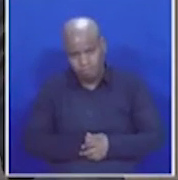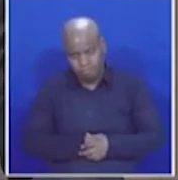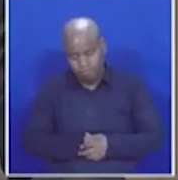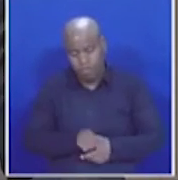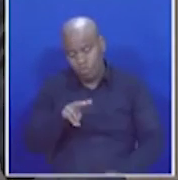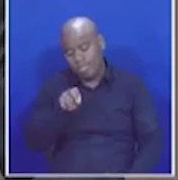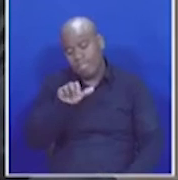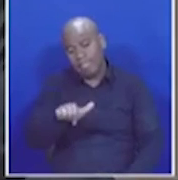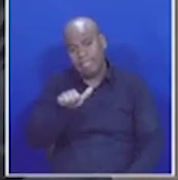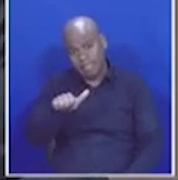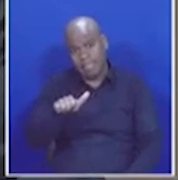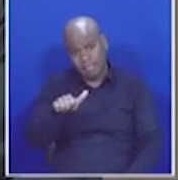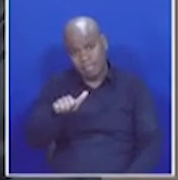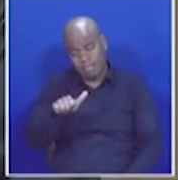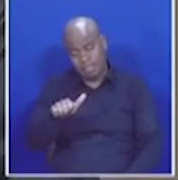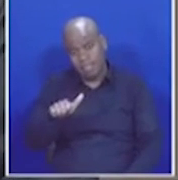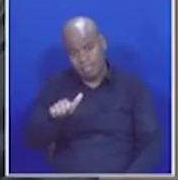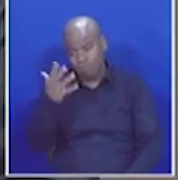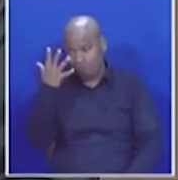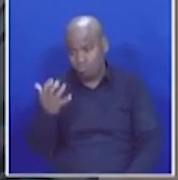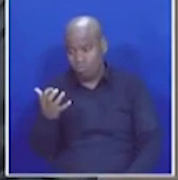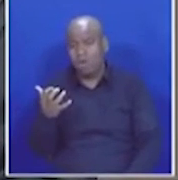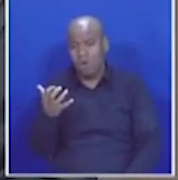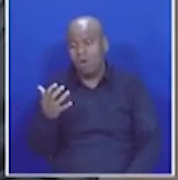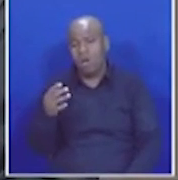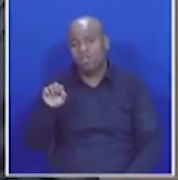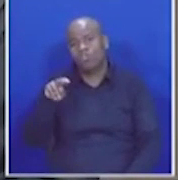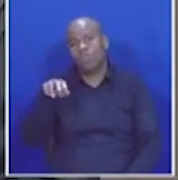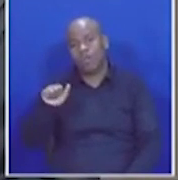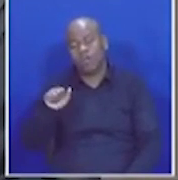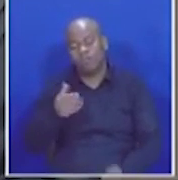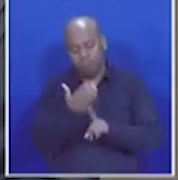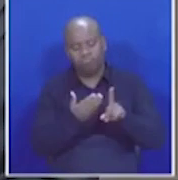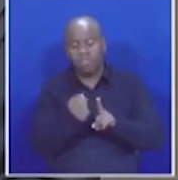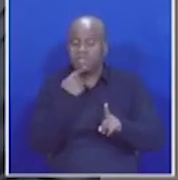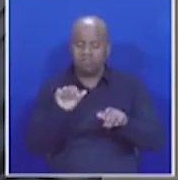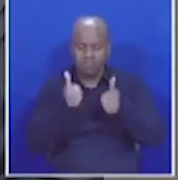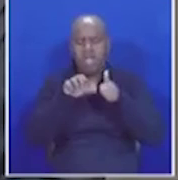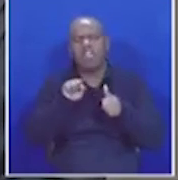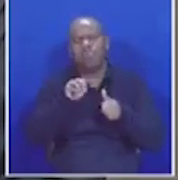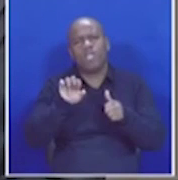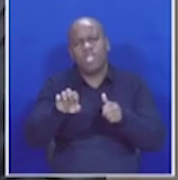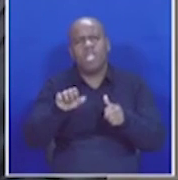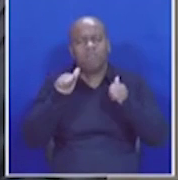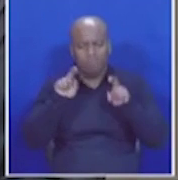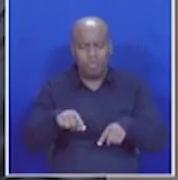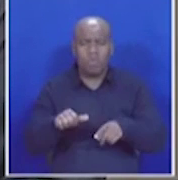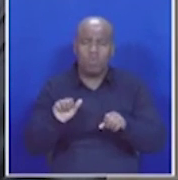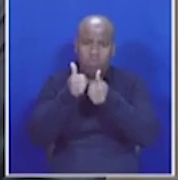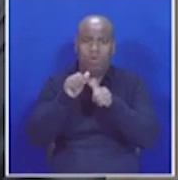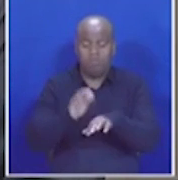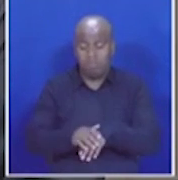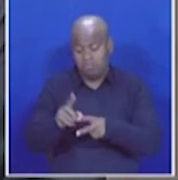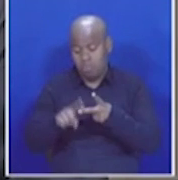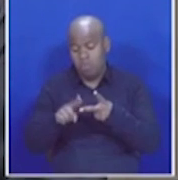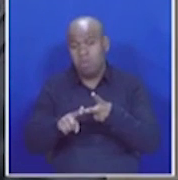Nation address, the State President talked about streamlining and sharpening state-owned enterprises and also expressed the need to